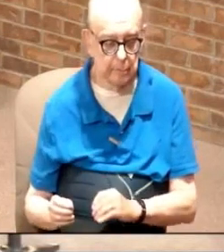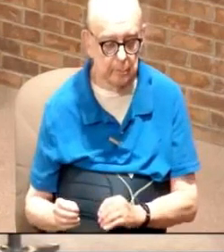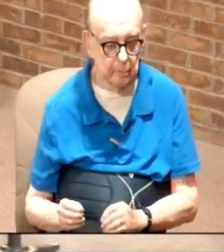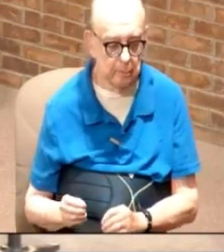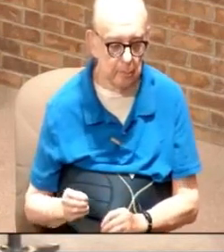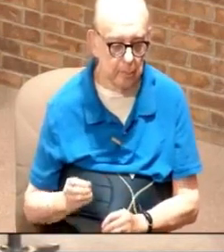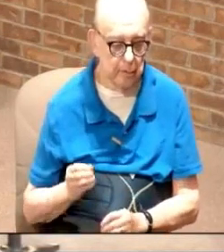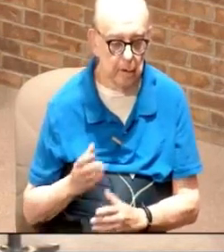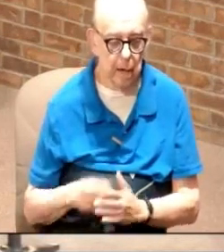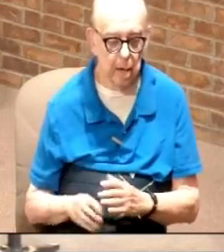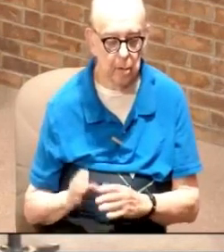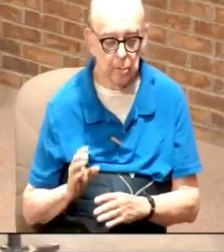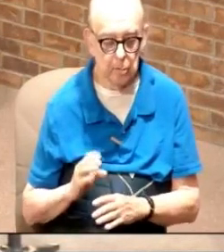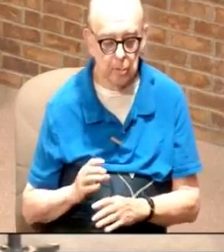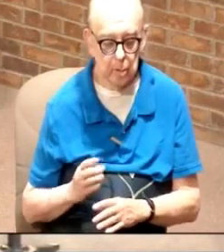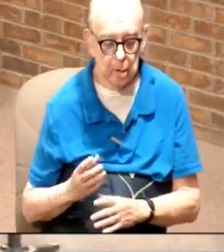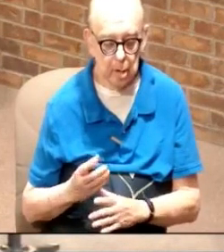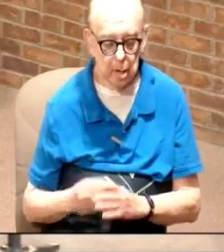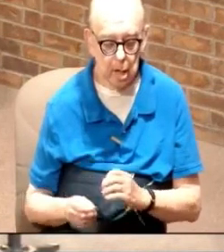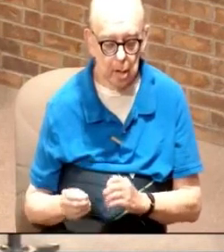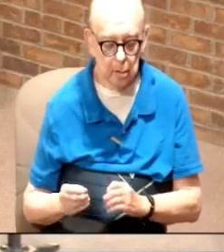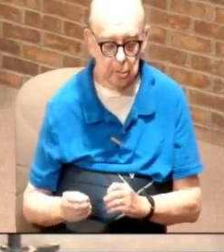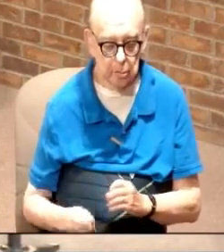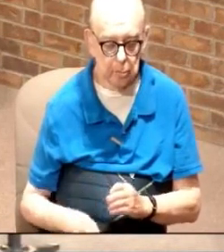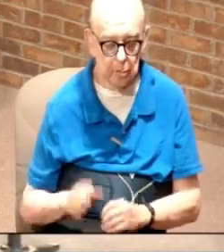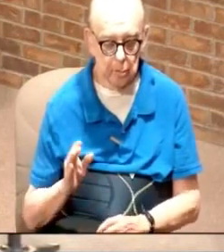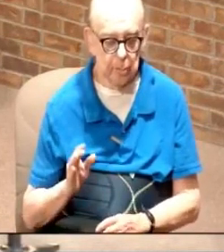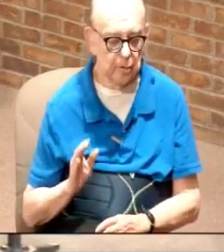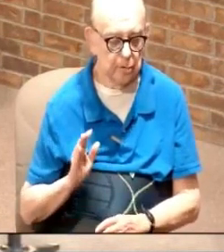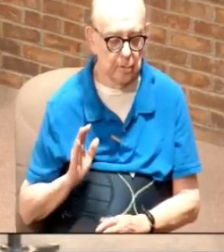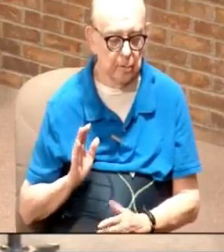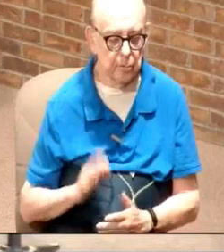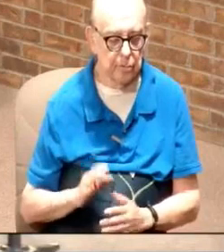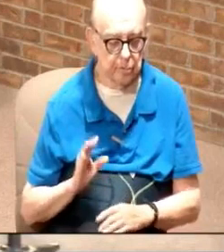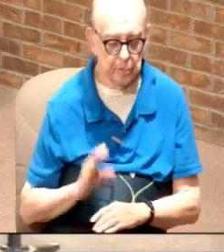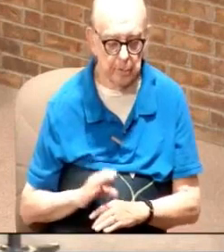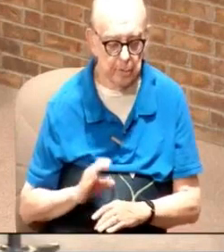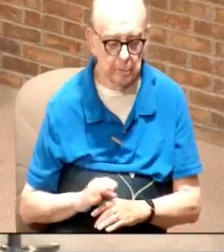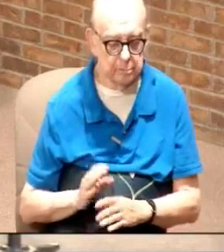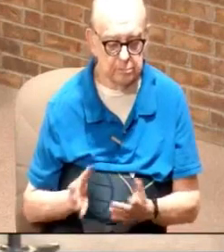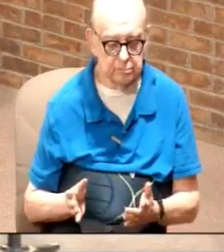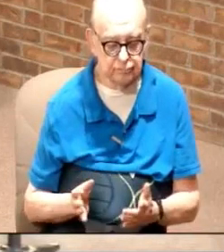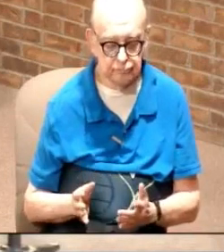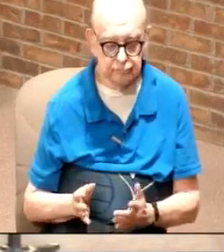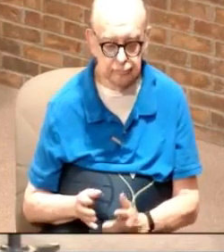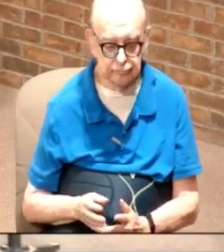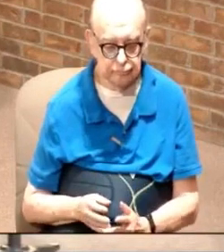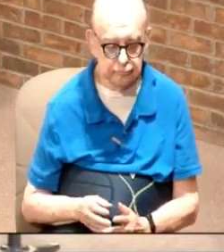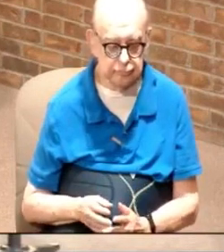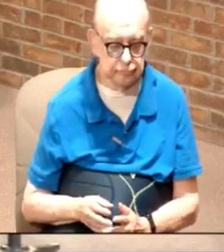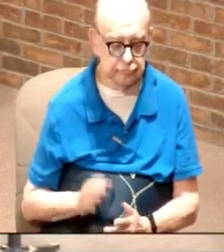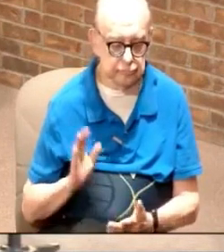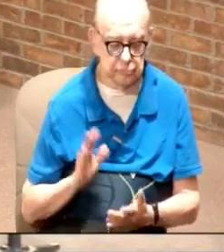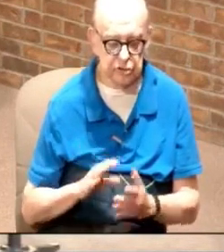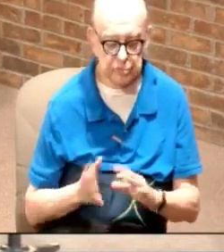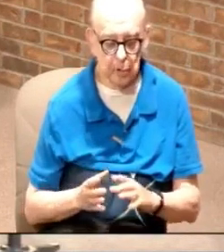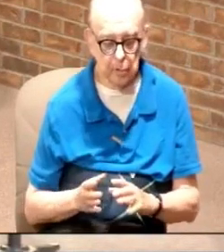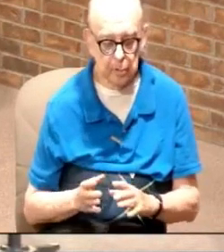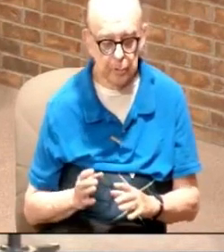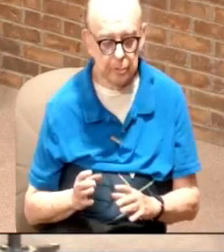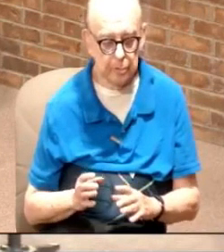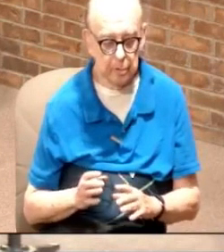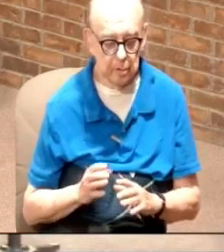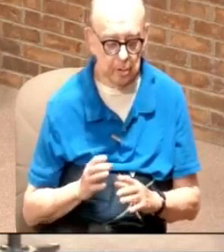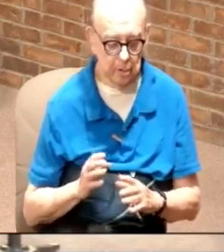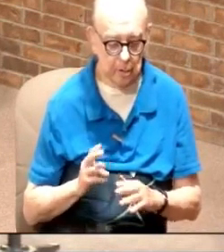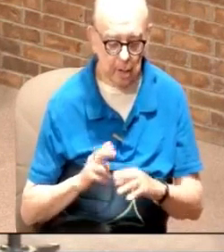outgrow their location they started as a couple small groups him and his wife and a couple couples small groups and it expanded